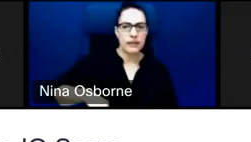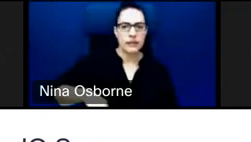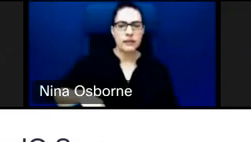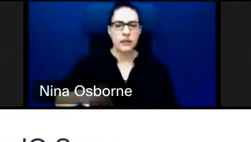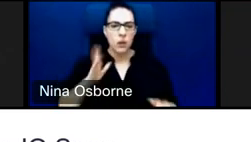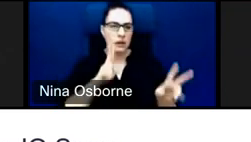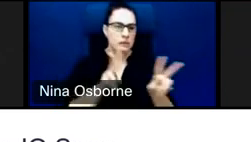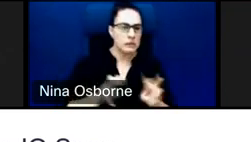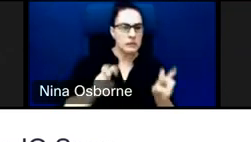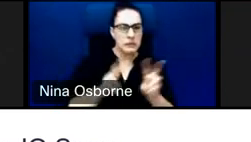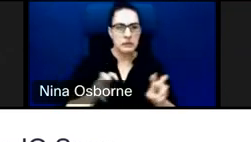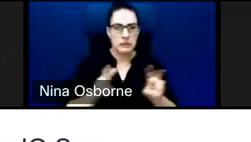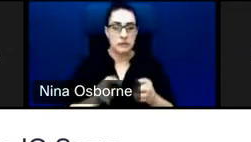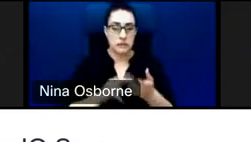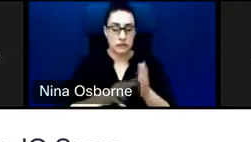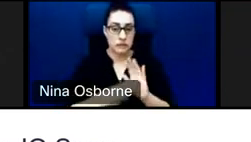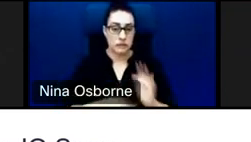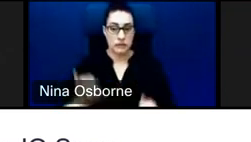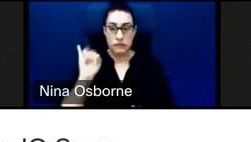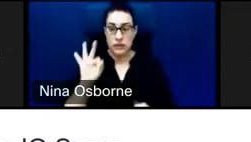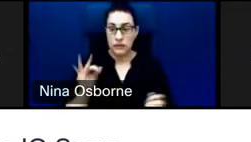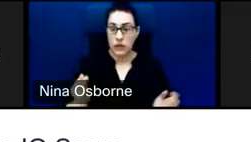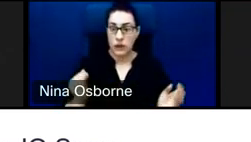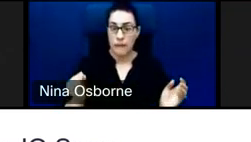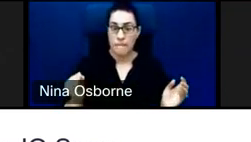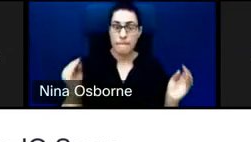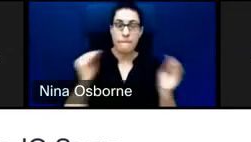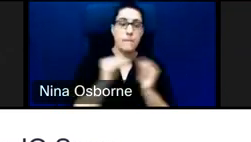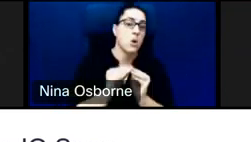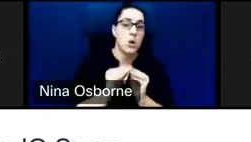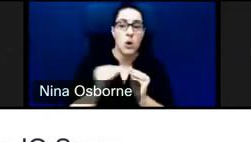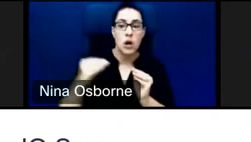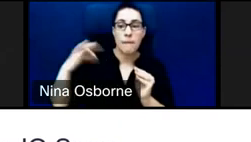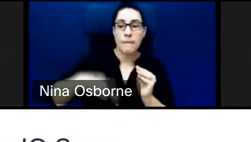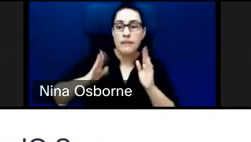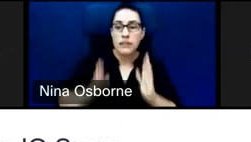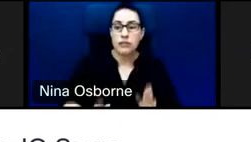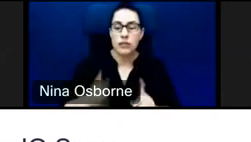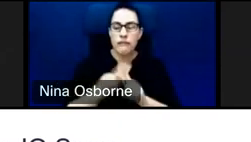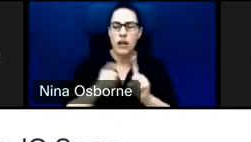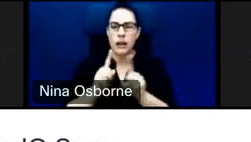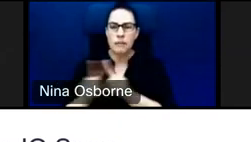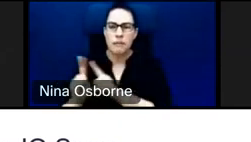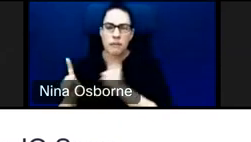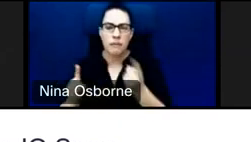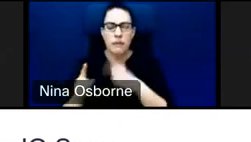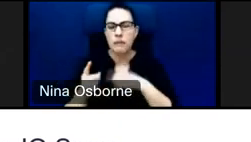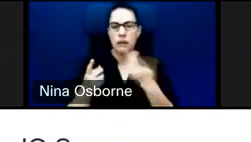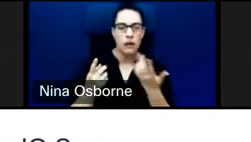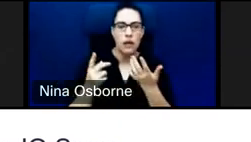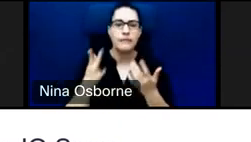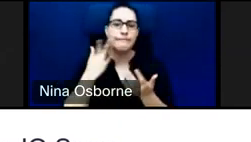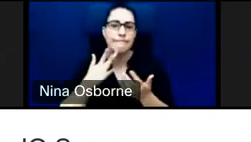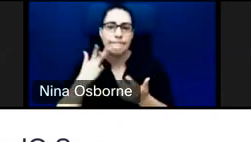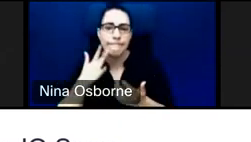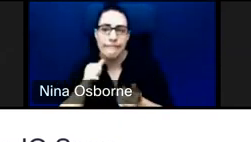higher the percentage of the beneficiaries that are from marginalized populations or disadvantaged populations, the higher the score.